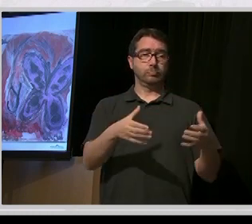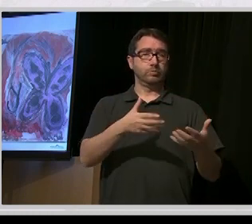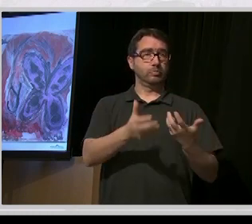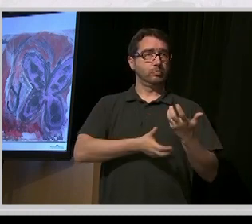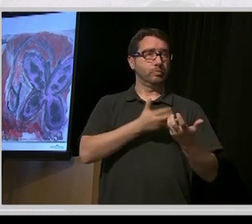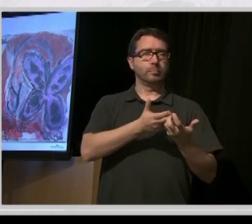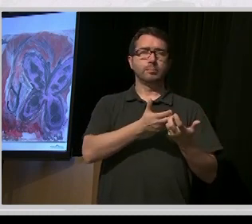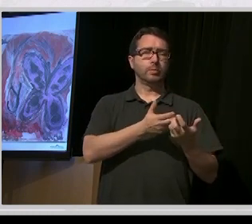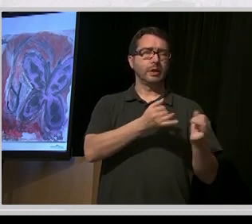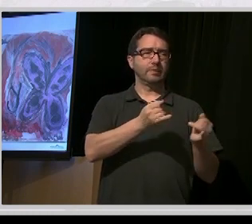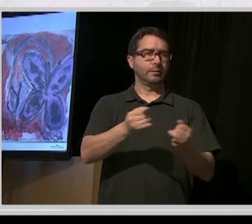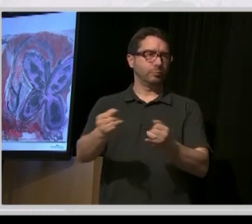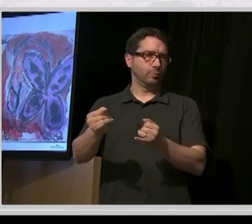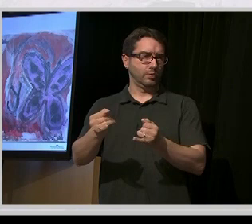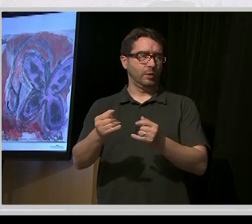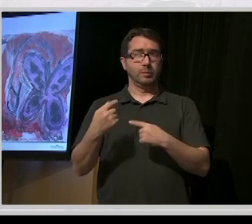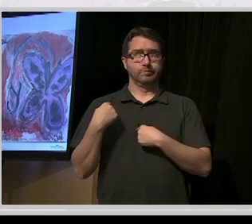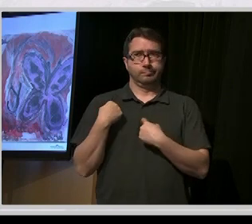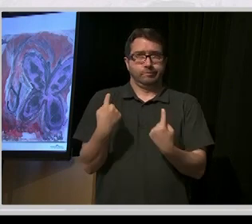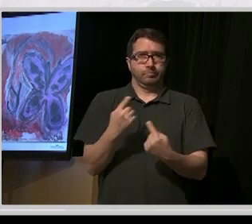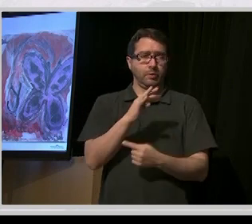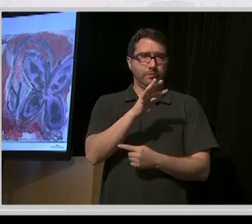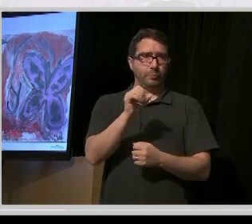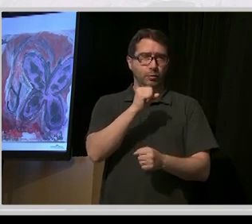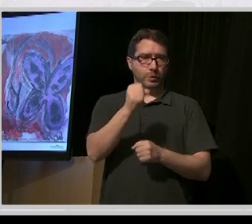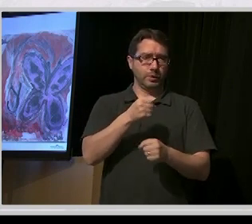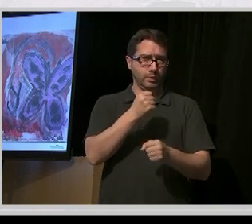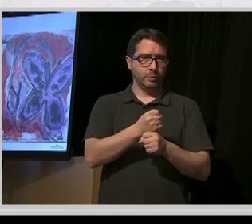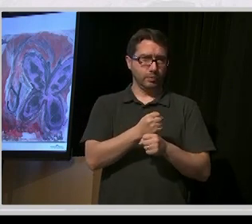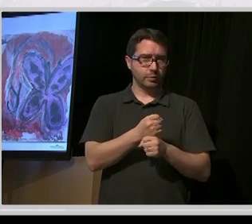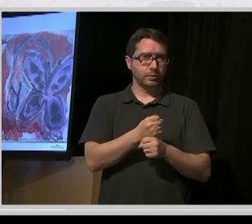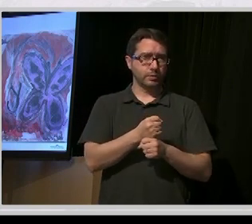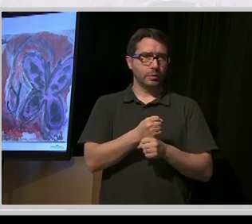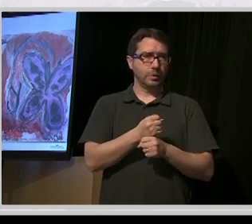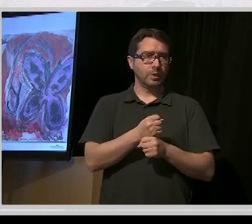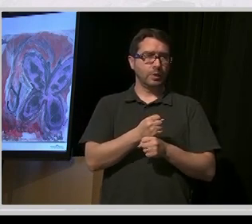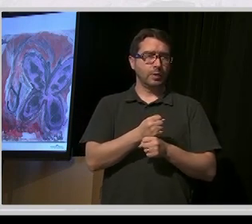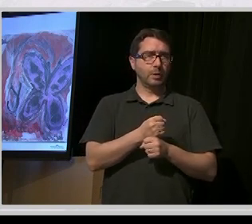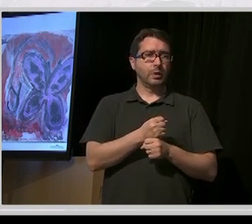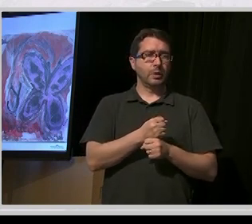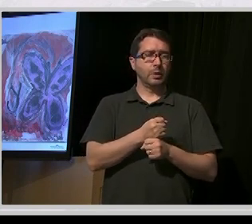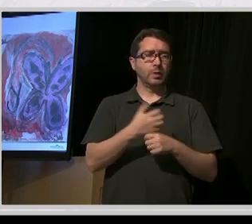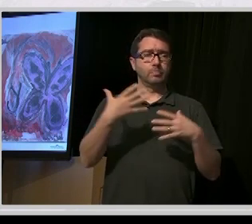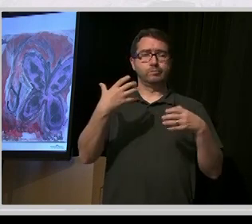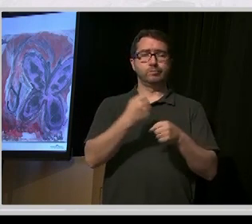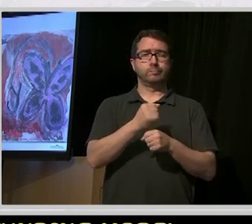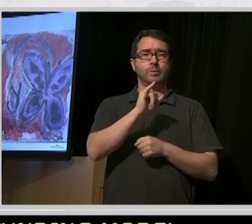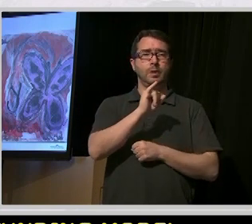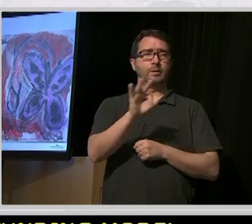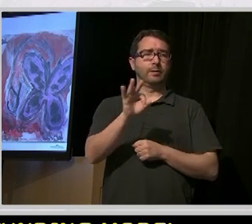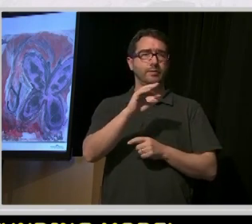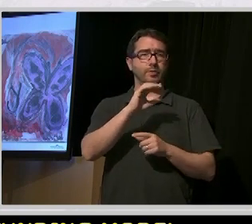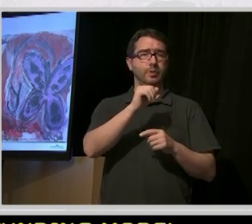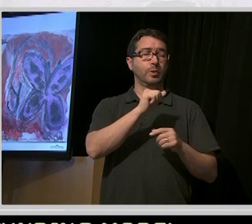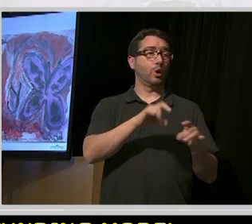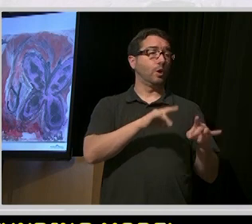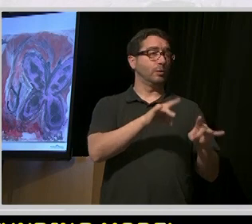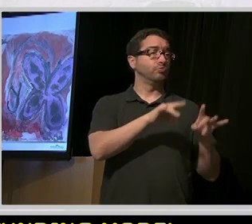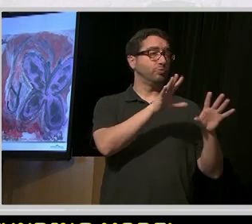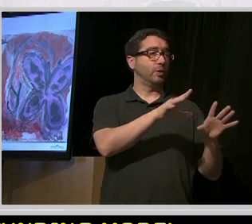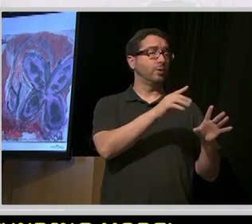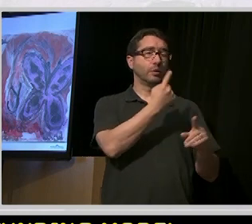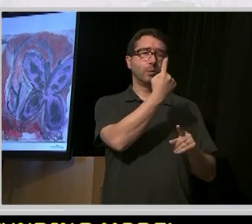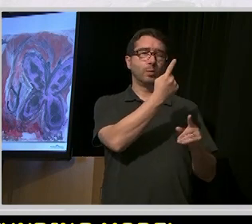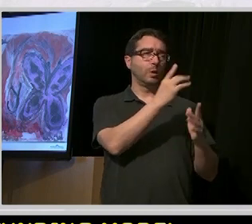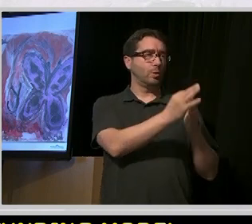40 years. It's now the only way that folks are supported in Australia. It's